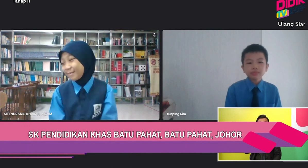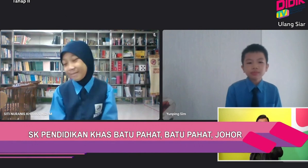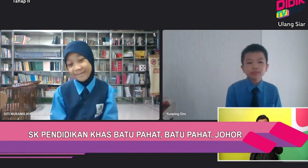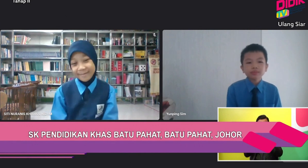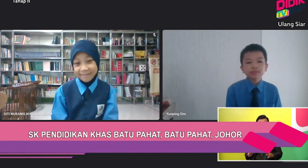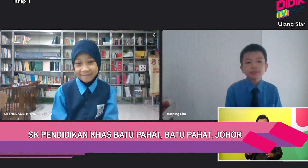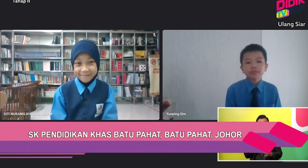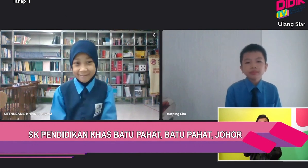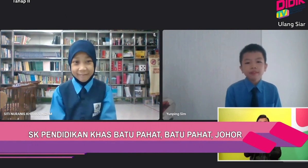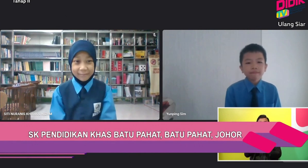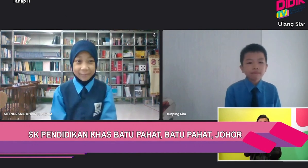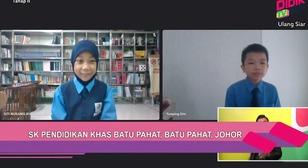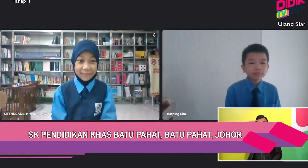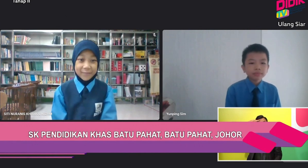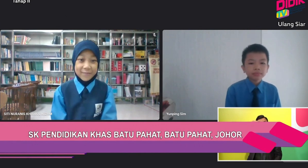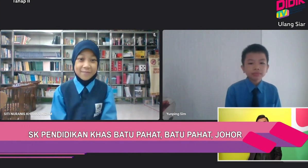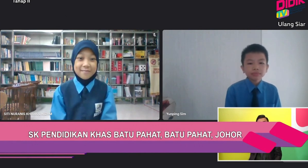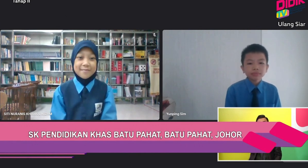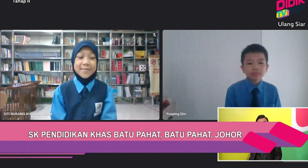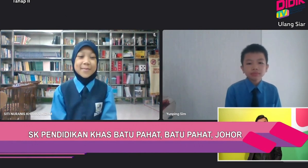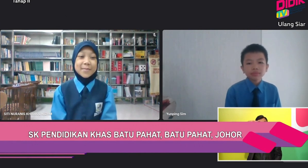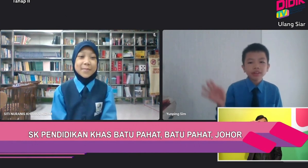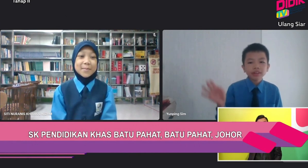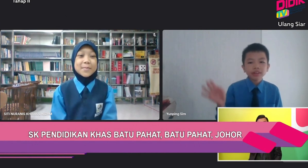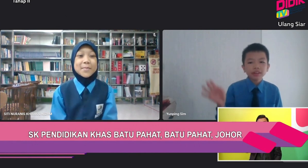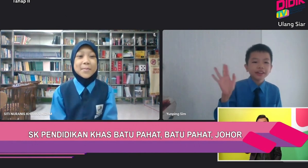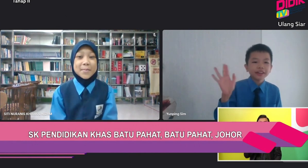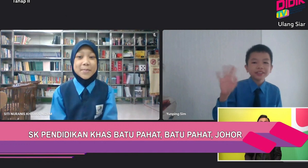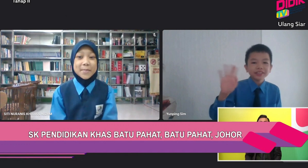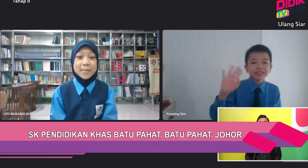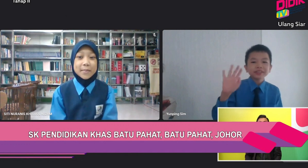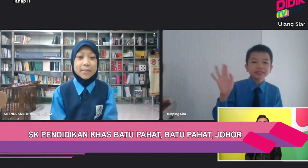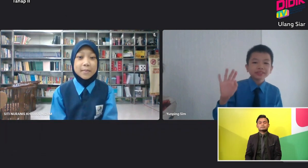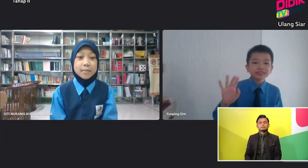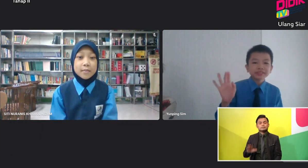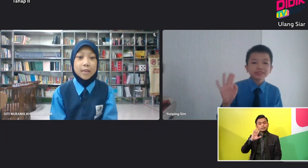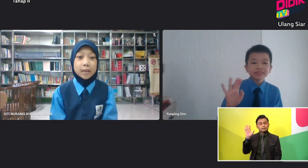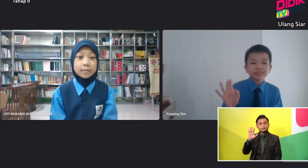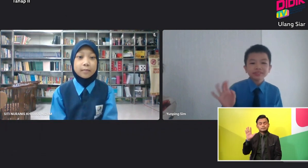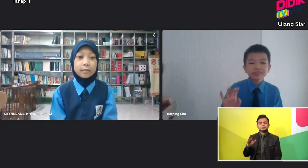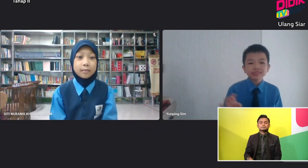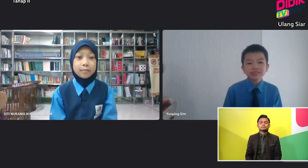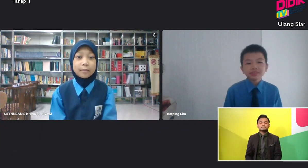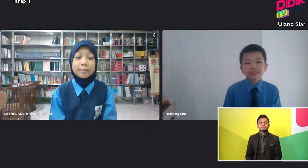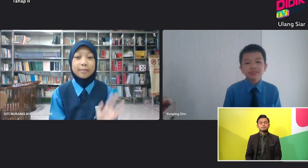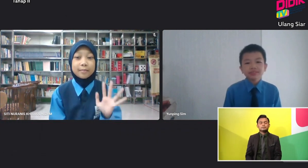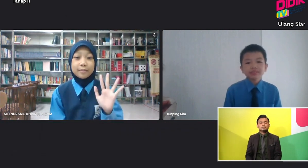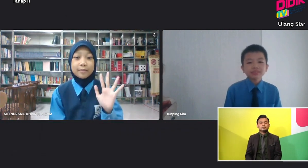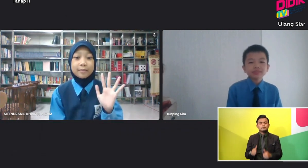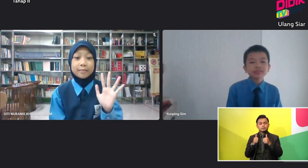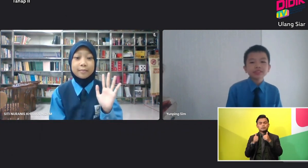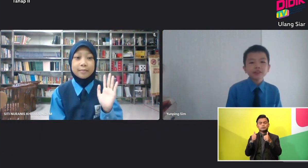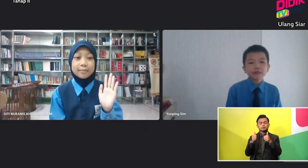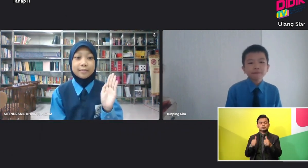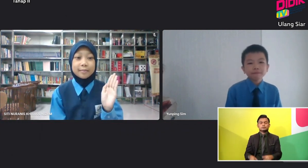Peng. Yun Peng. Yun Peng, say hi to teacher. Say hi to Hanif. Good job. Yes. They